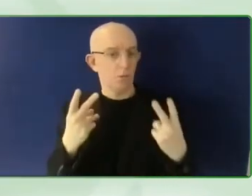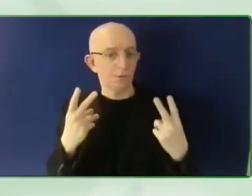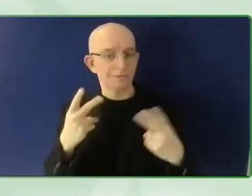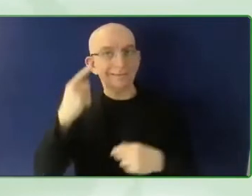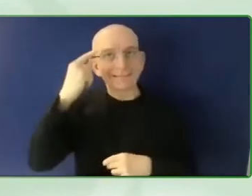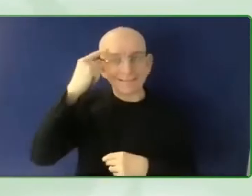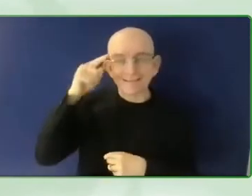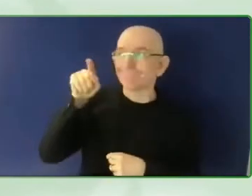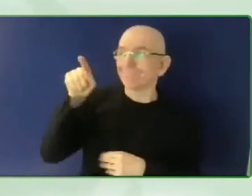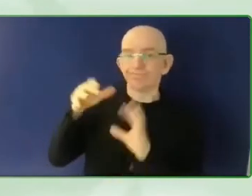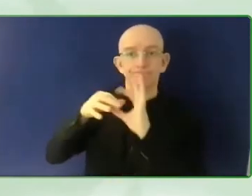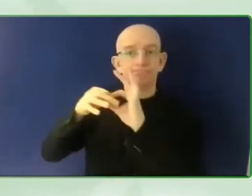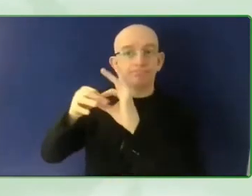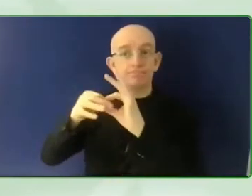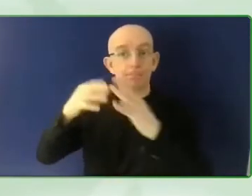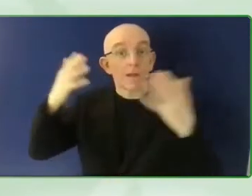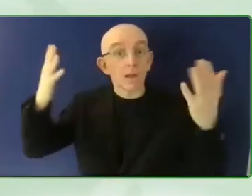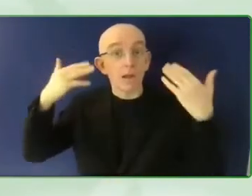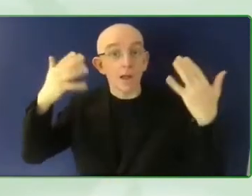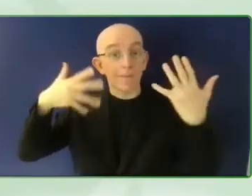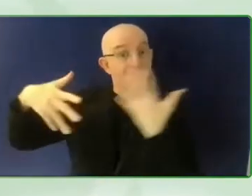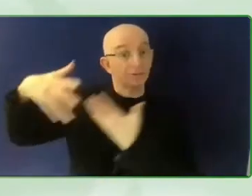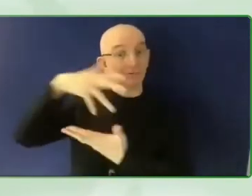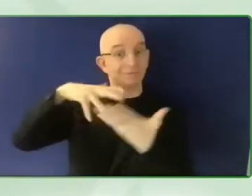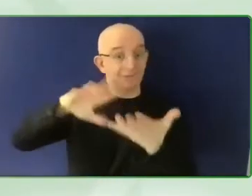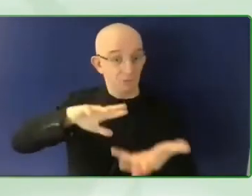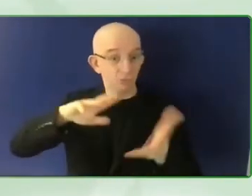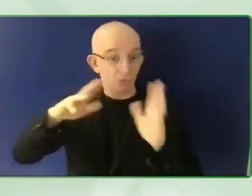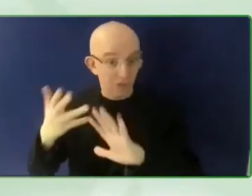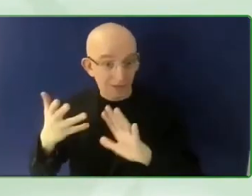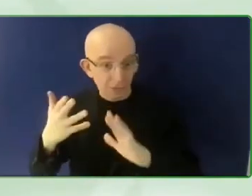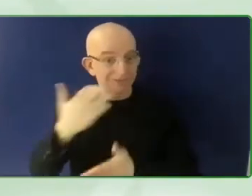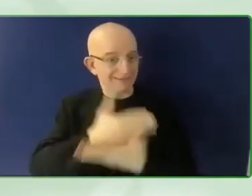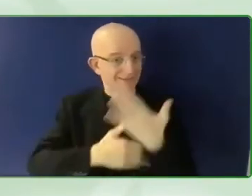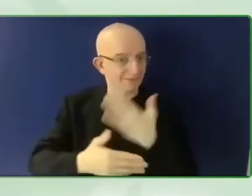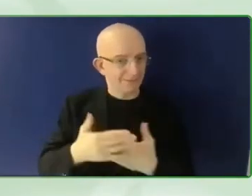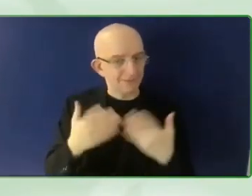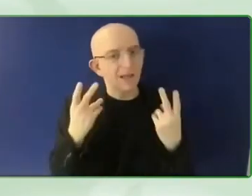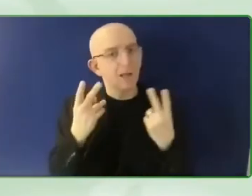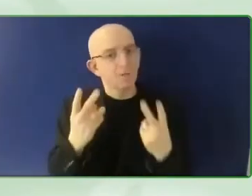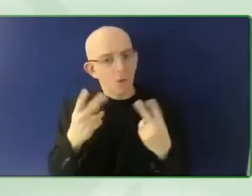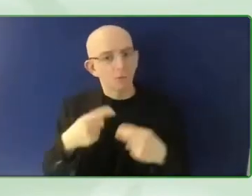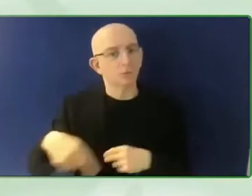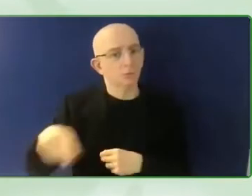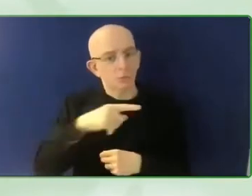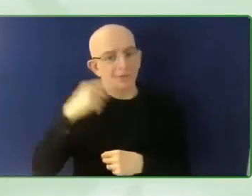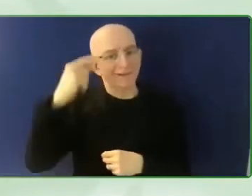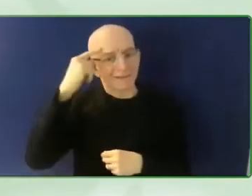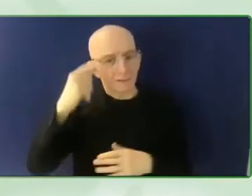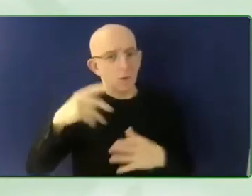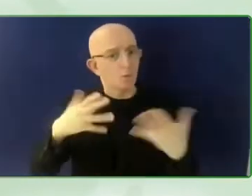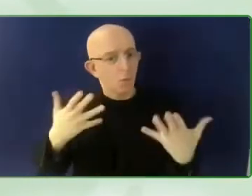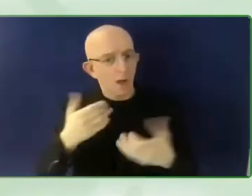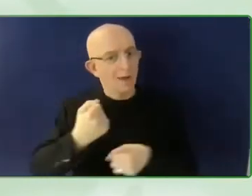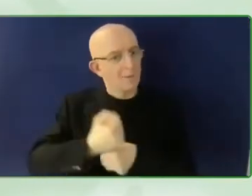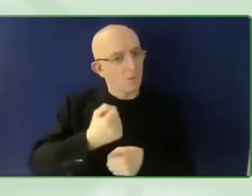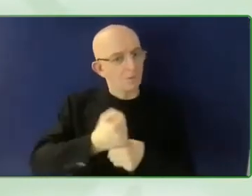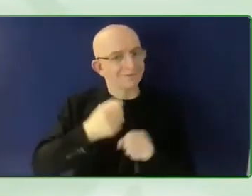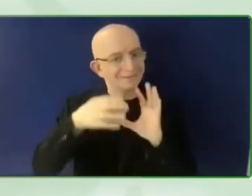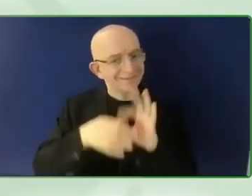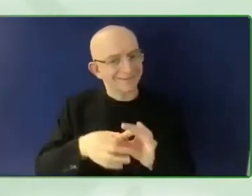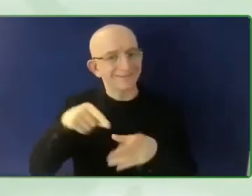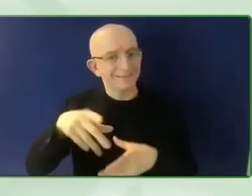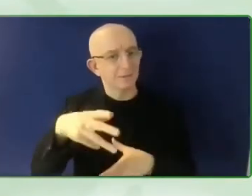Yeah, so thanks for that. I I'll take that one. You know, inclusive design, climate change and also AT,